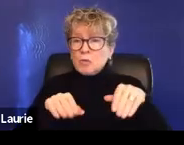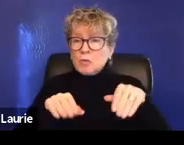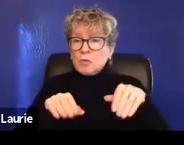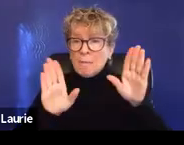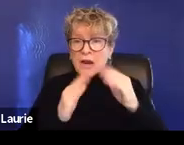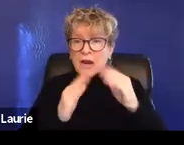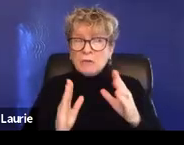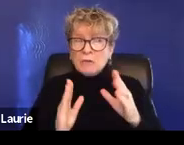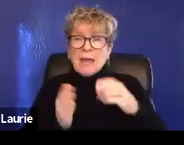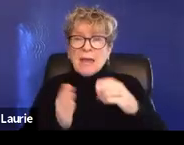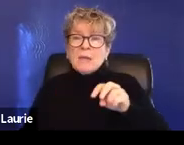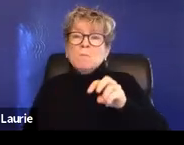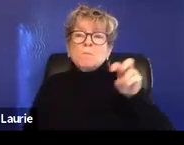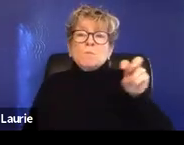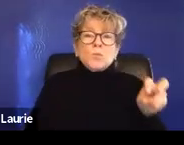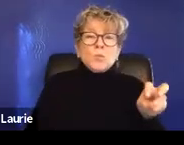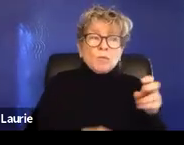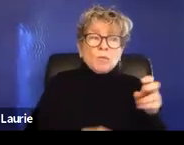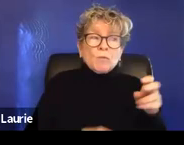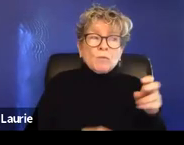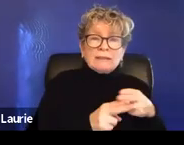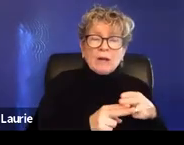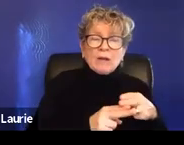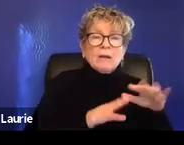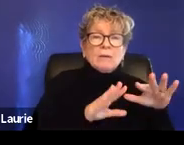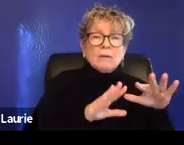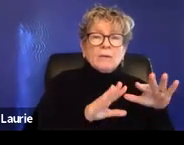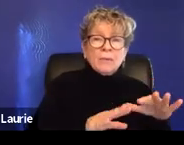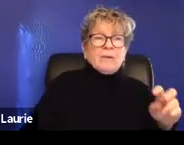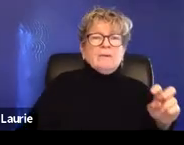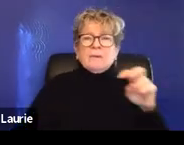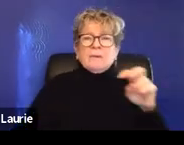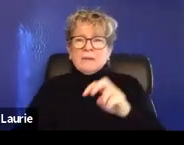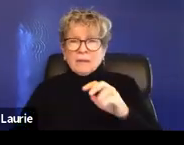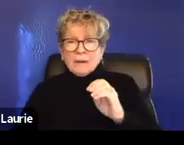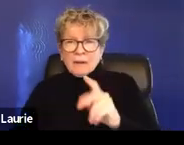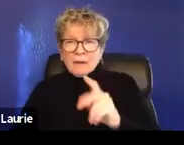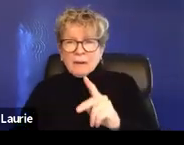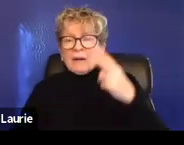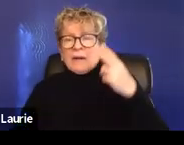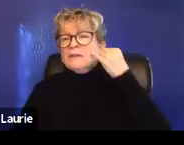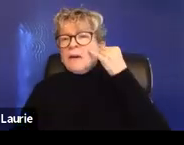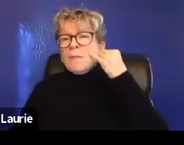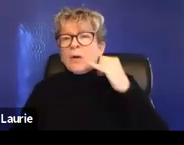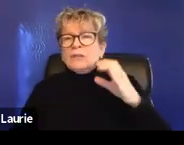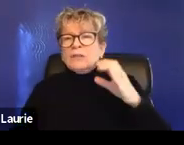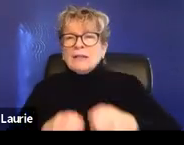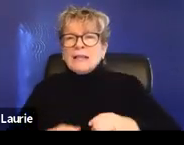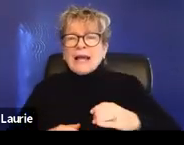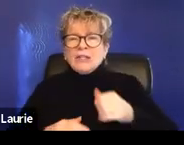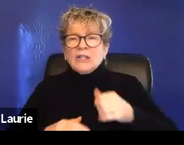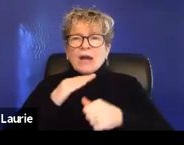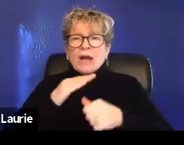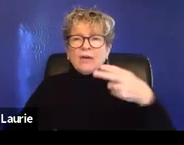especially, um, if you have clients who are, uh, in HUD housing, uh, these are